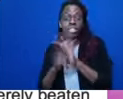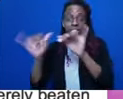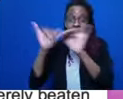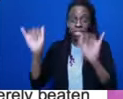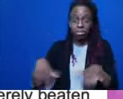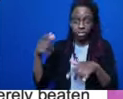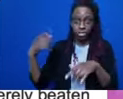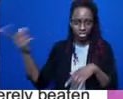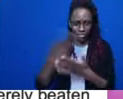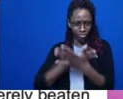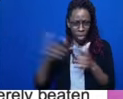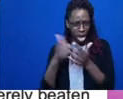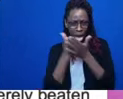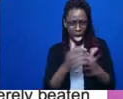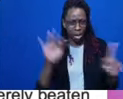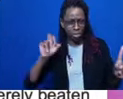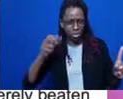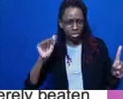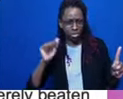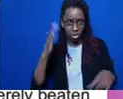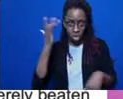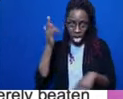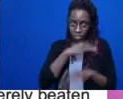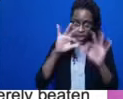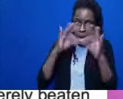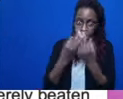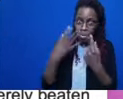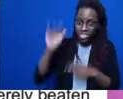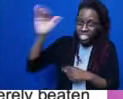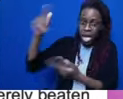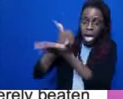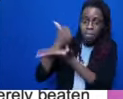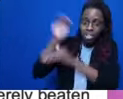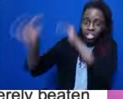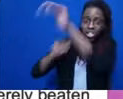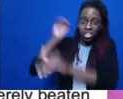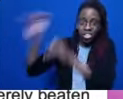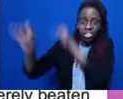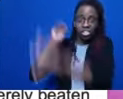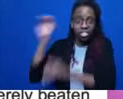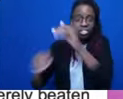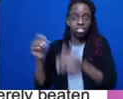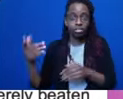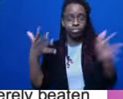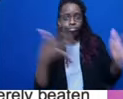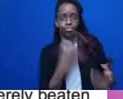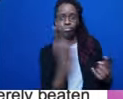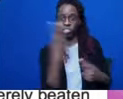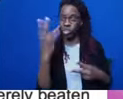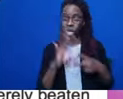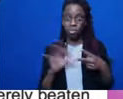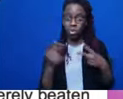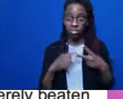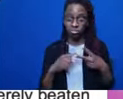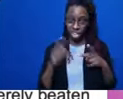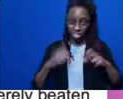left with only two options. Defend herself and her family against horrific abuse or potentially die at the hands of